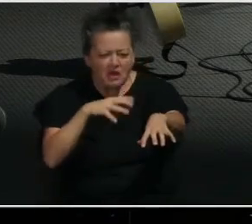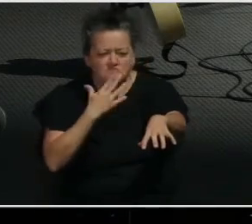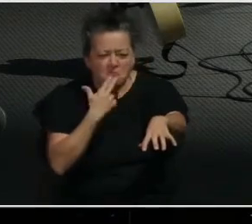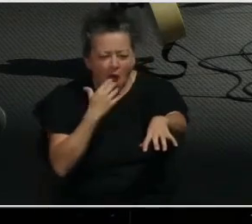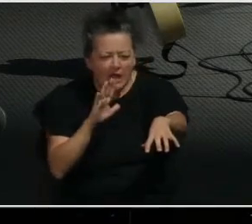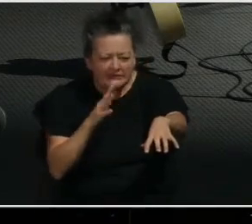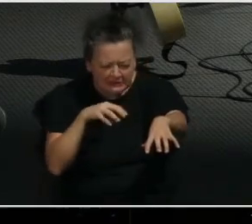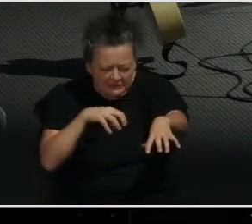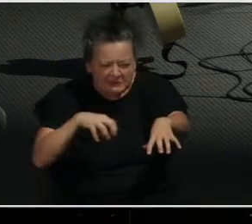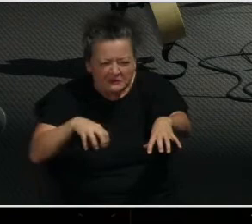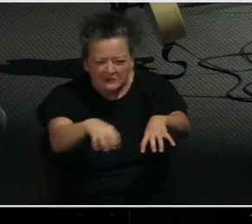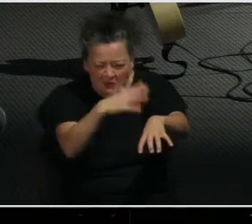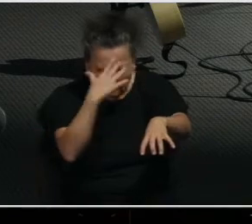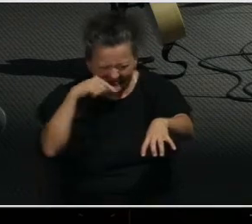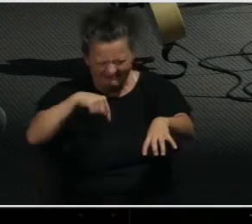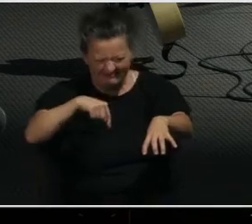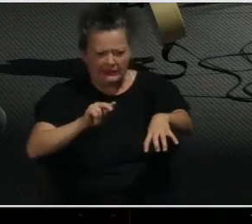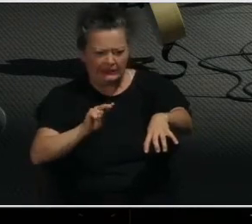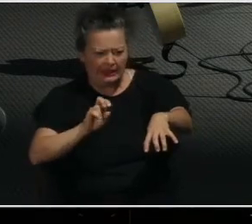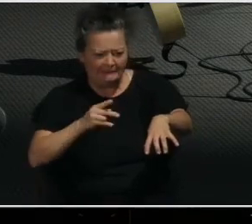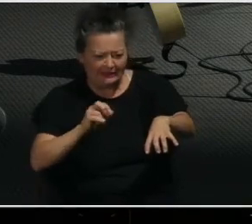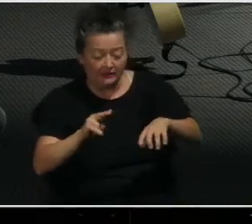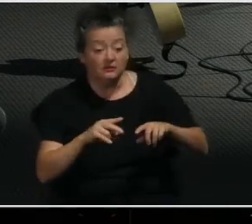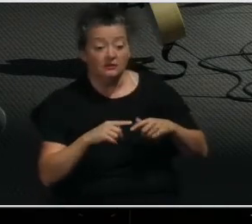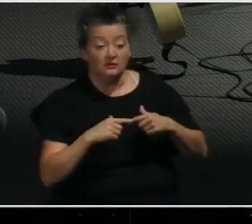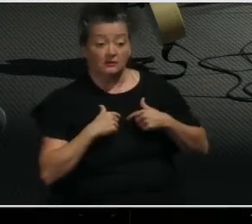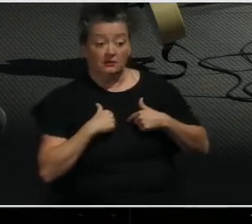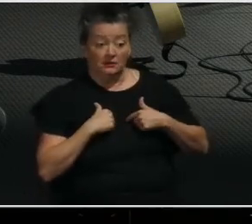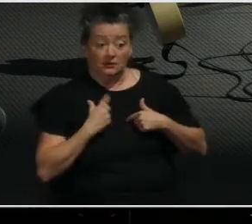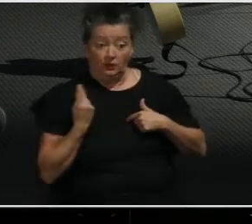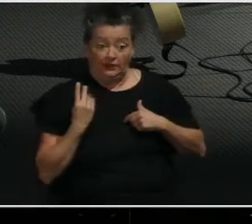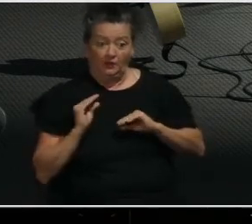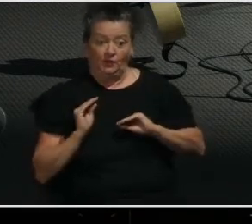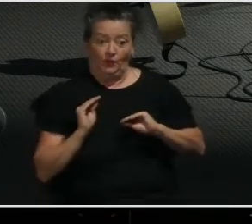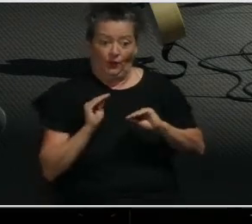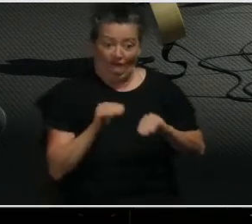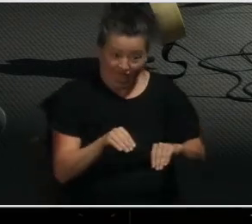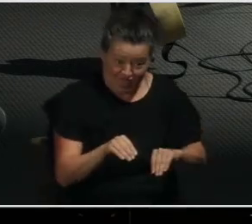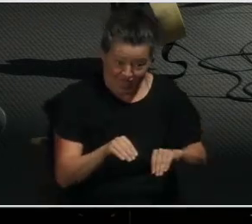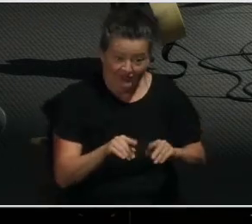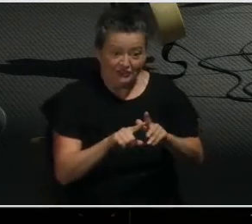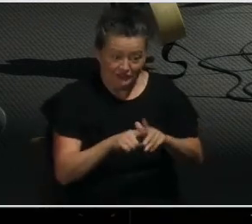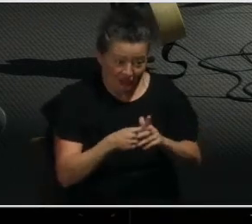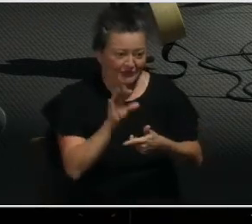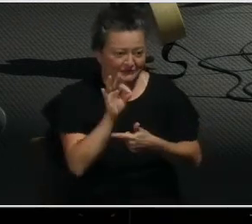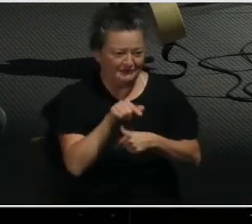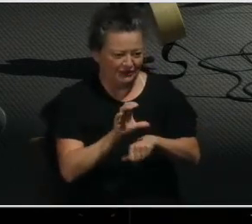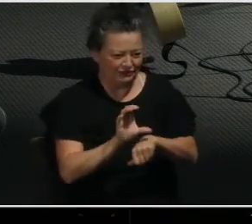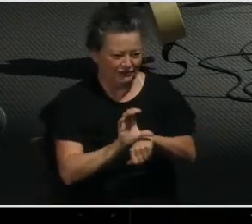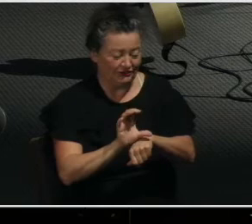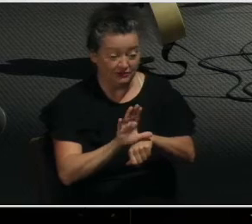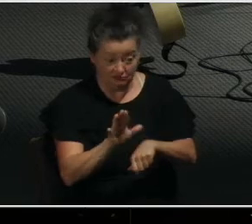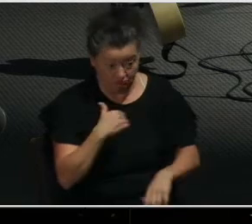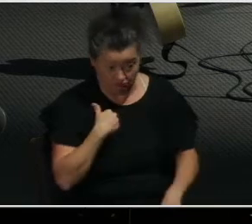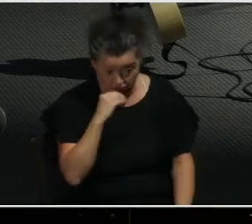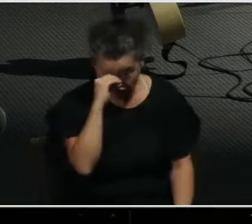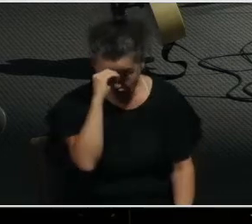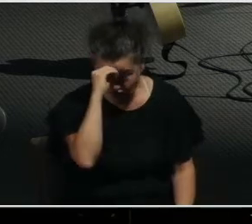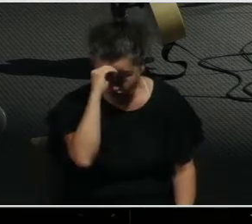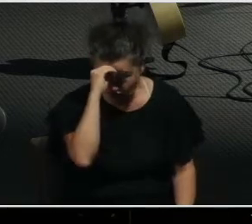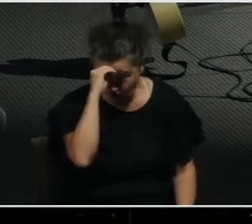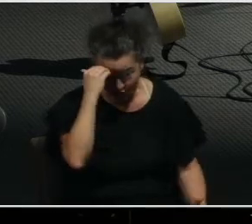we did not know anyone. We knew no one in the community and we knew no one in the church.